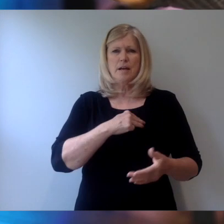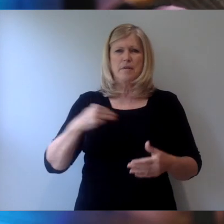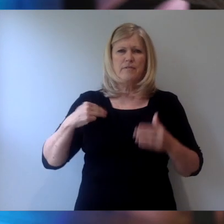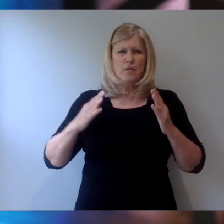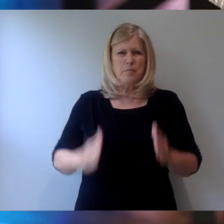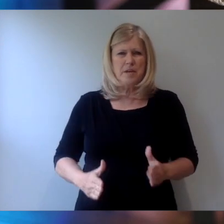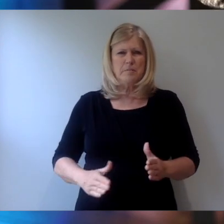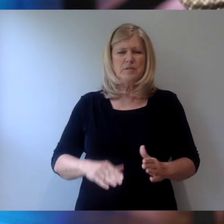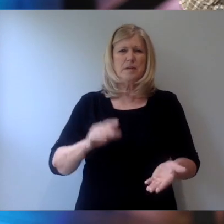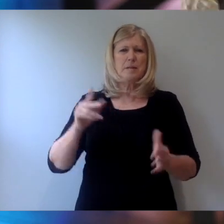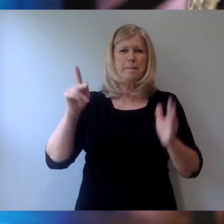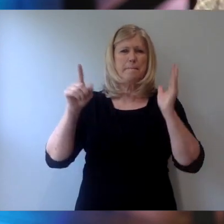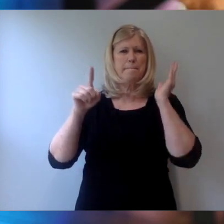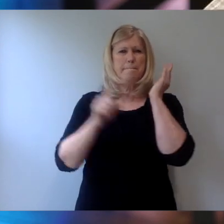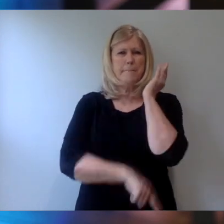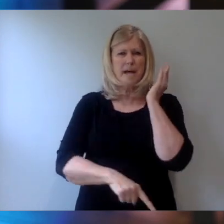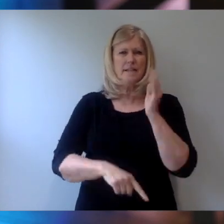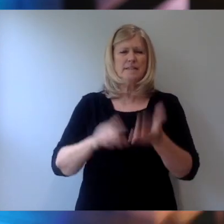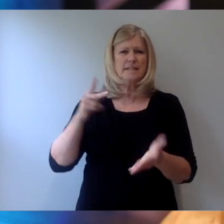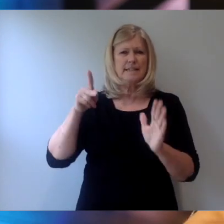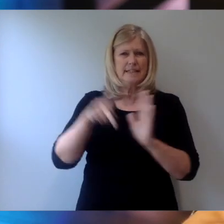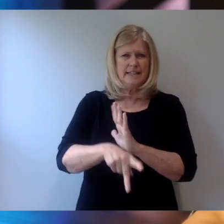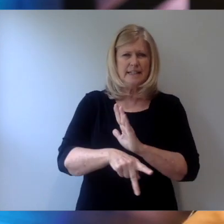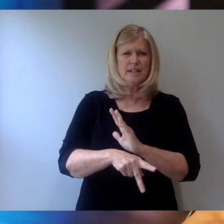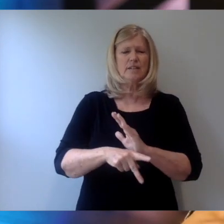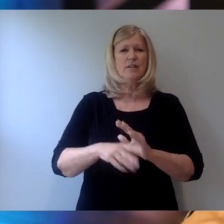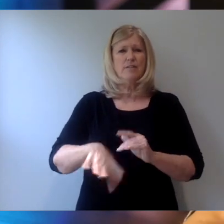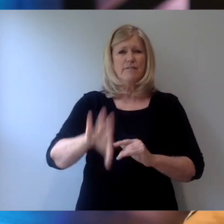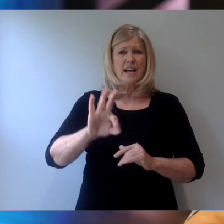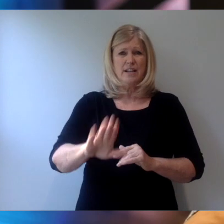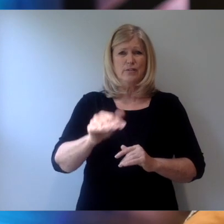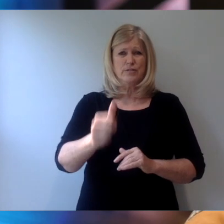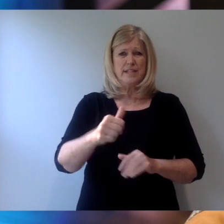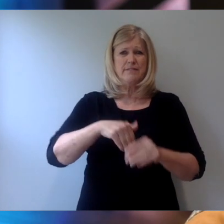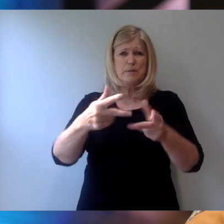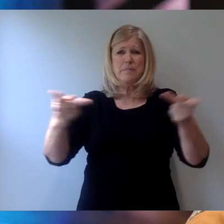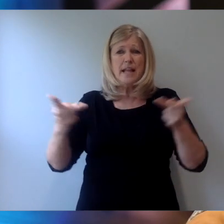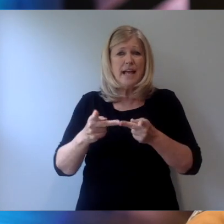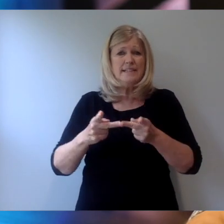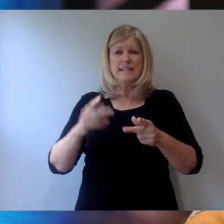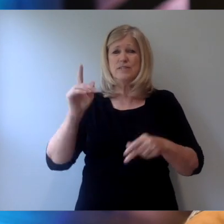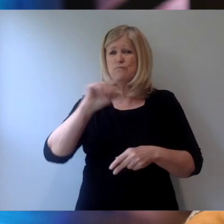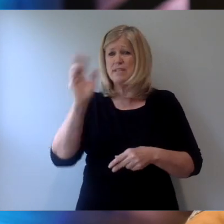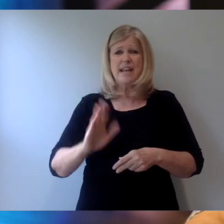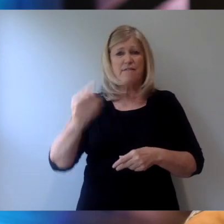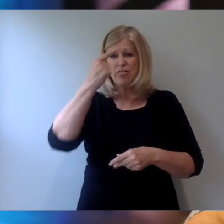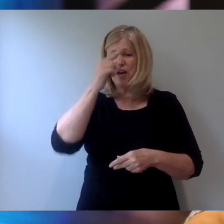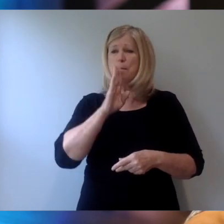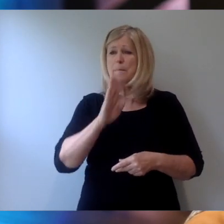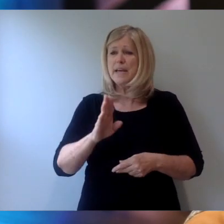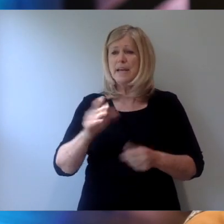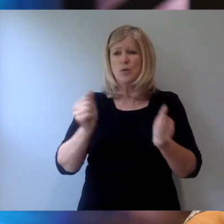executed, as you find yourself in places you never thought you would be with people that you never thought you would see,